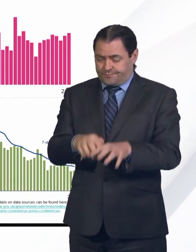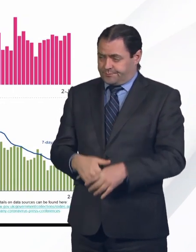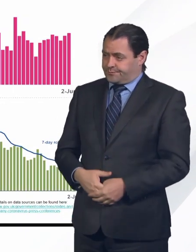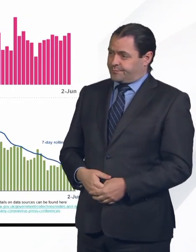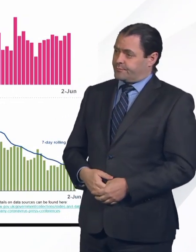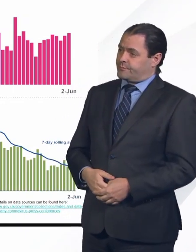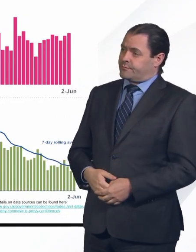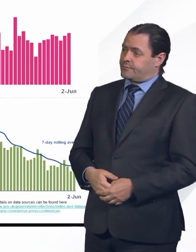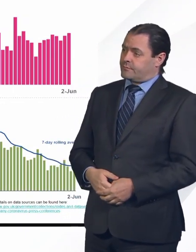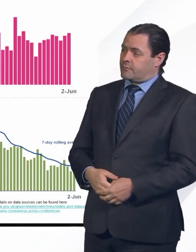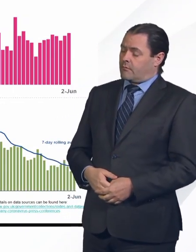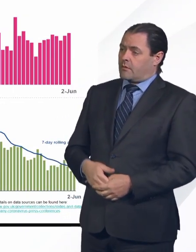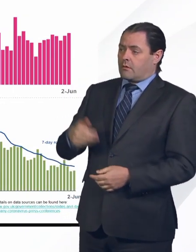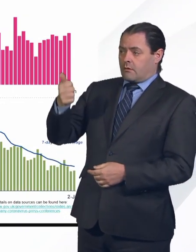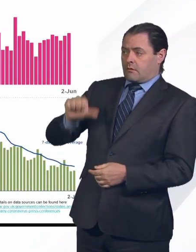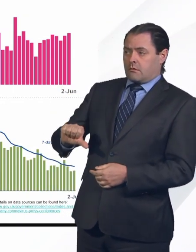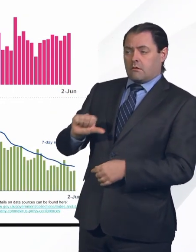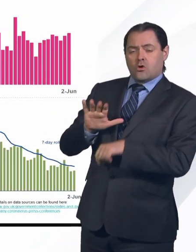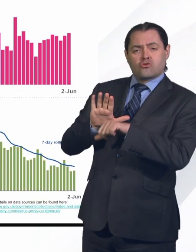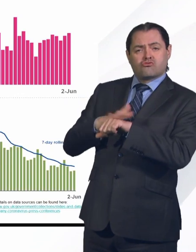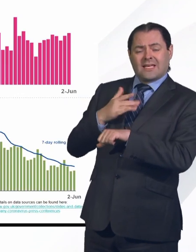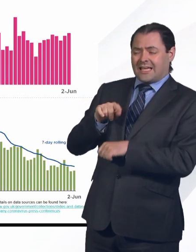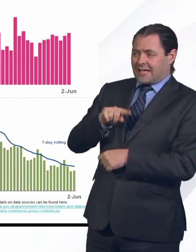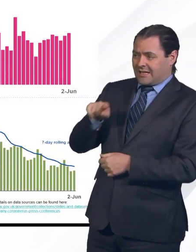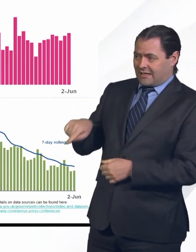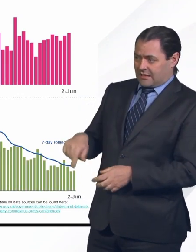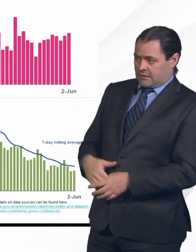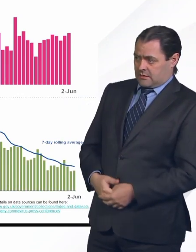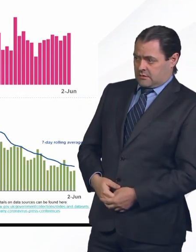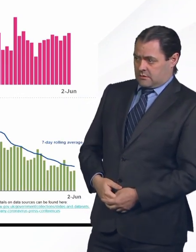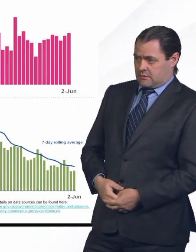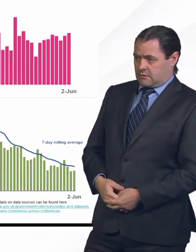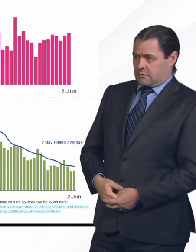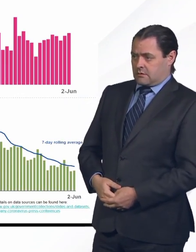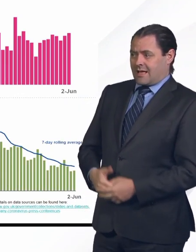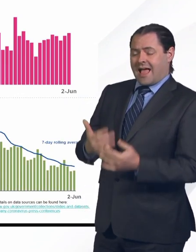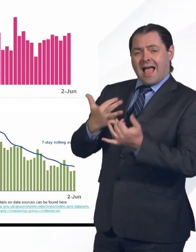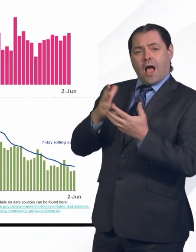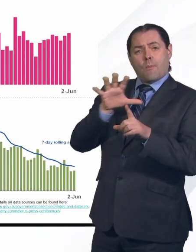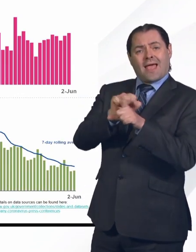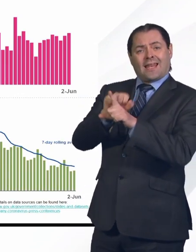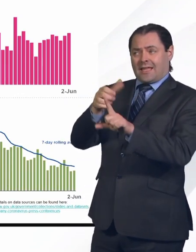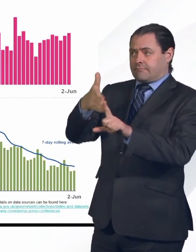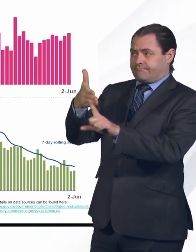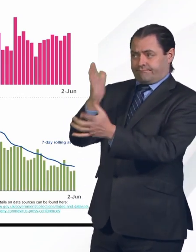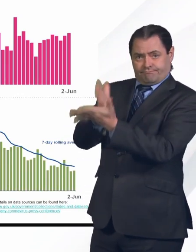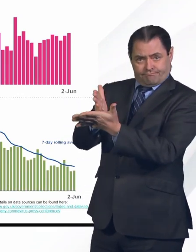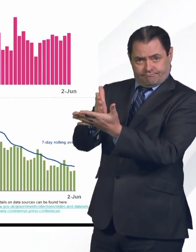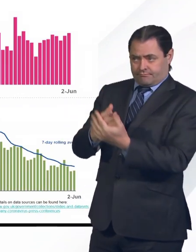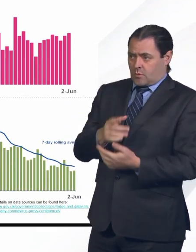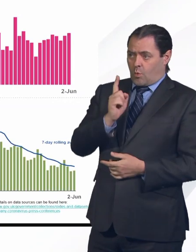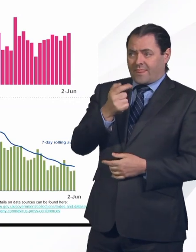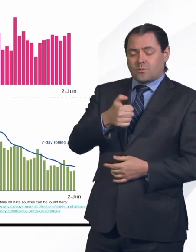The bottom chart on the slide shows the number of confirmed cases. This is 1